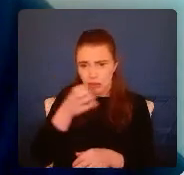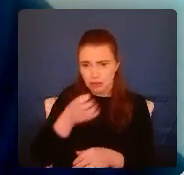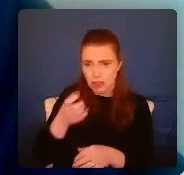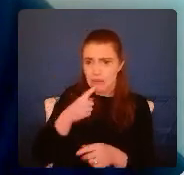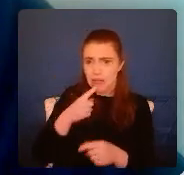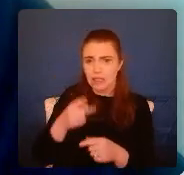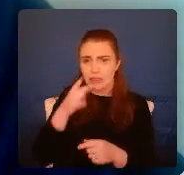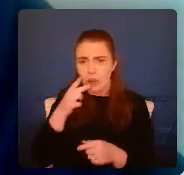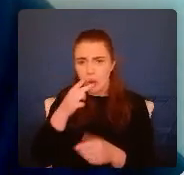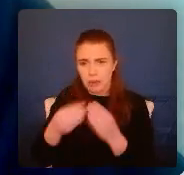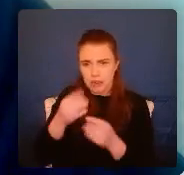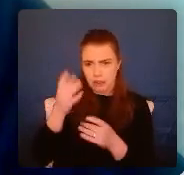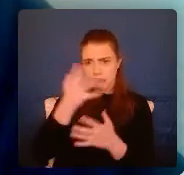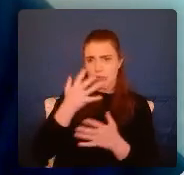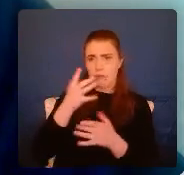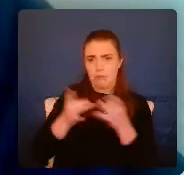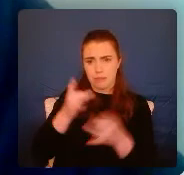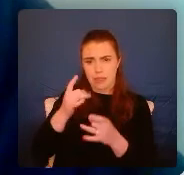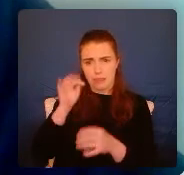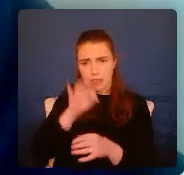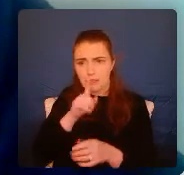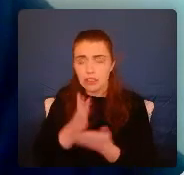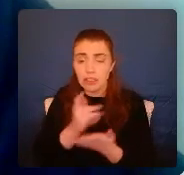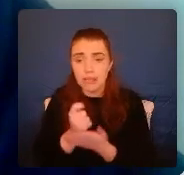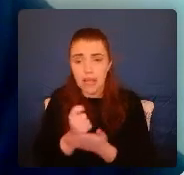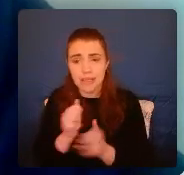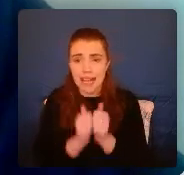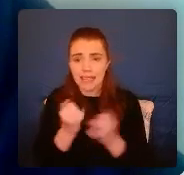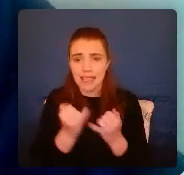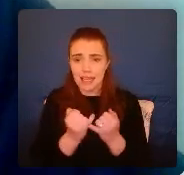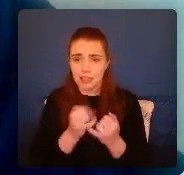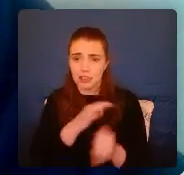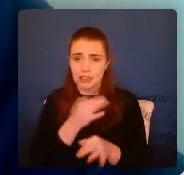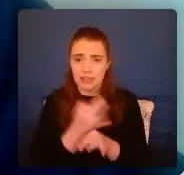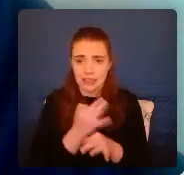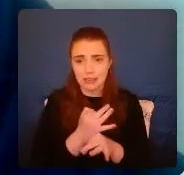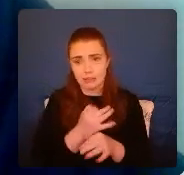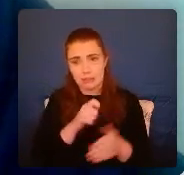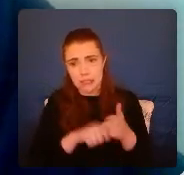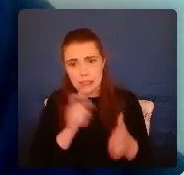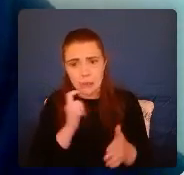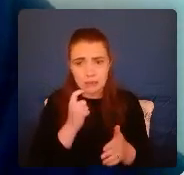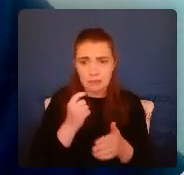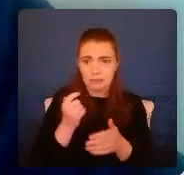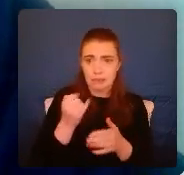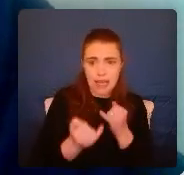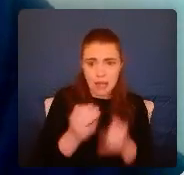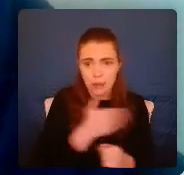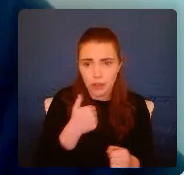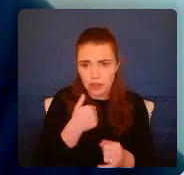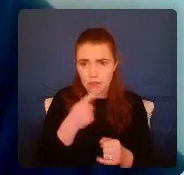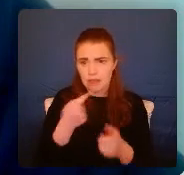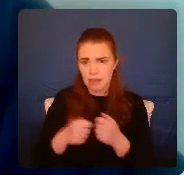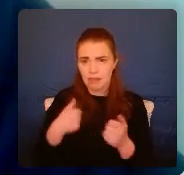He wasn't perfect, but sometimes he'd act like a proper dad and he'd play with us and tell us stories and buy sweets. Then when I was seven, he left.